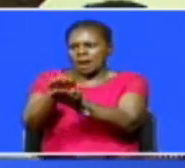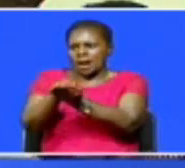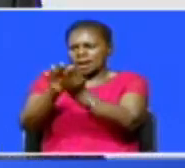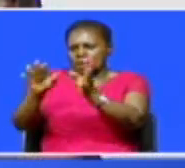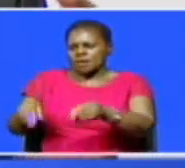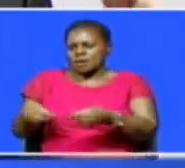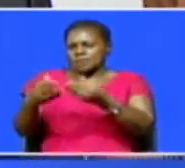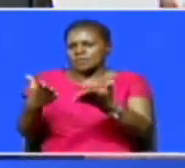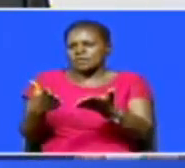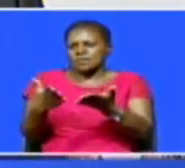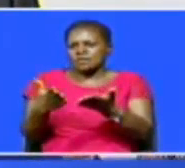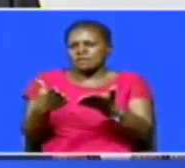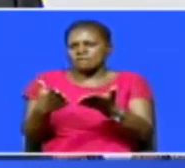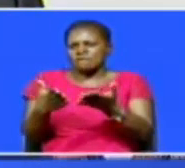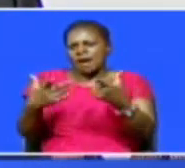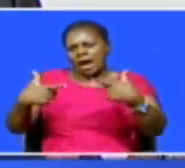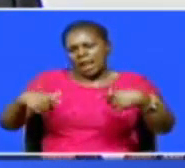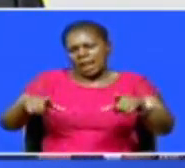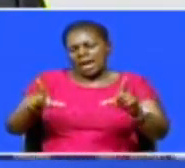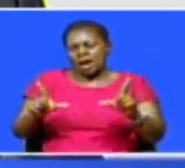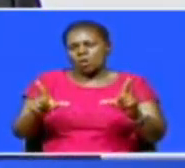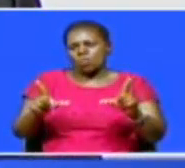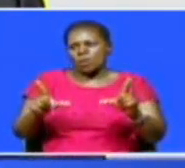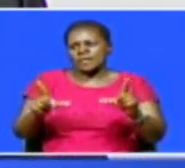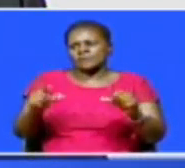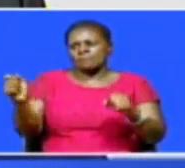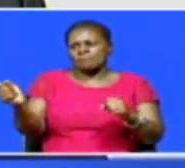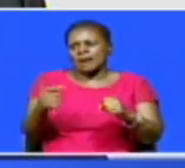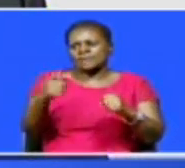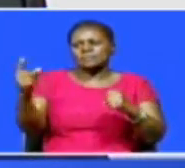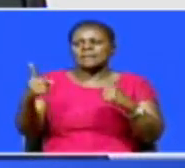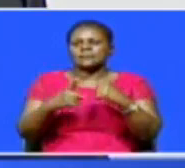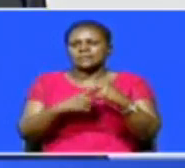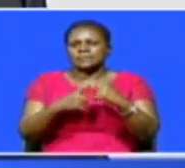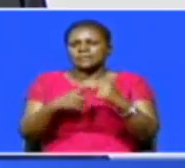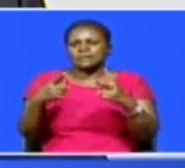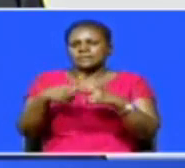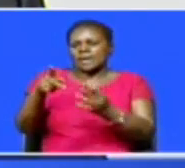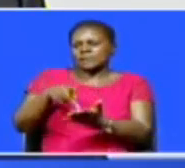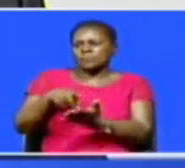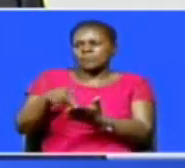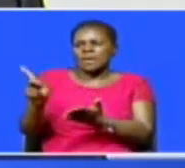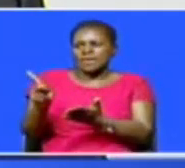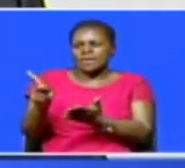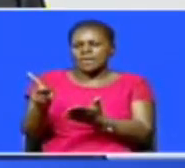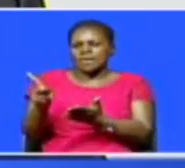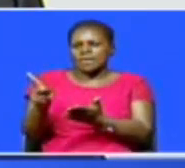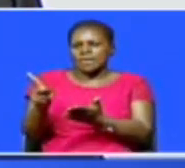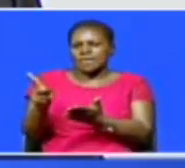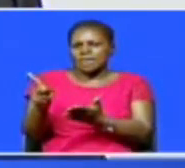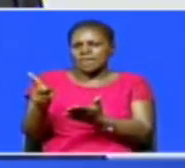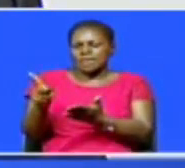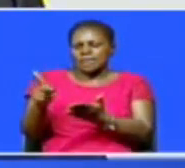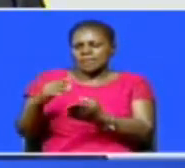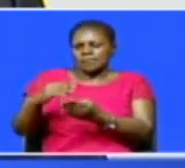giving them a breather for six months. So now, the statutory payment of the premium now has been